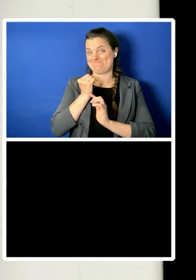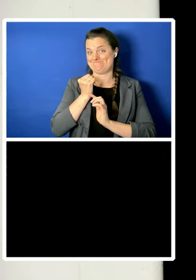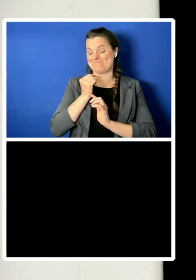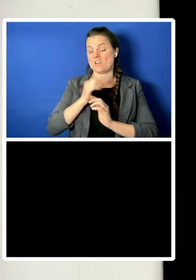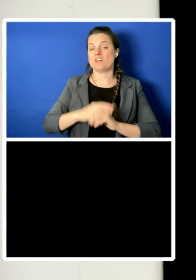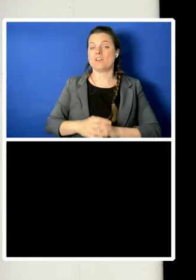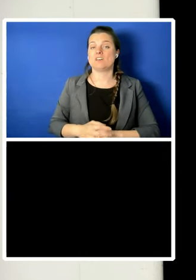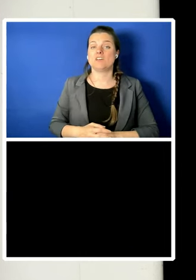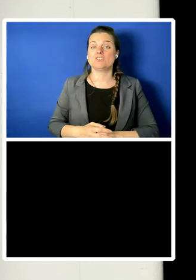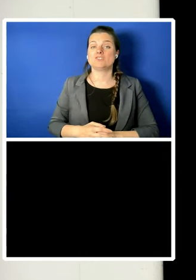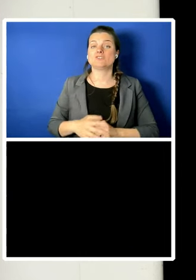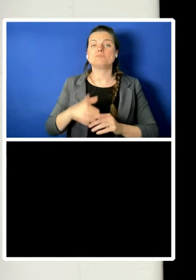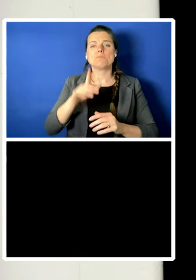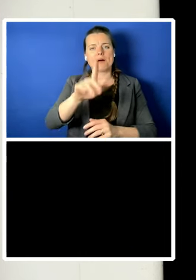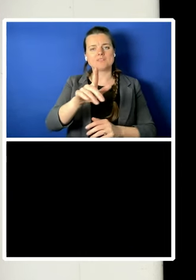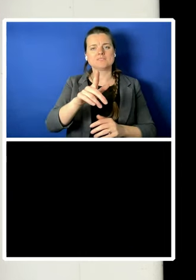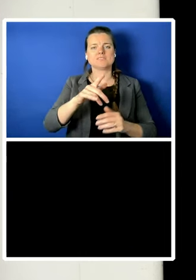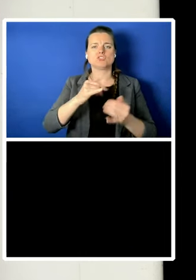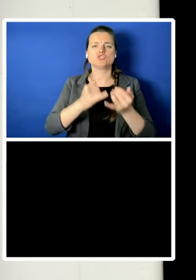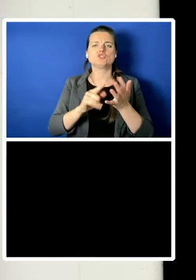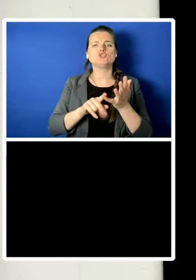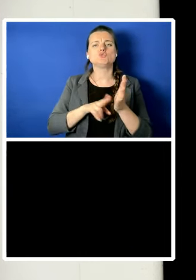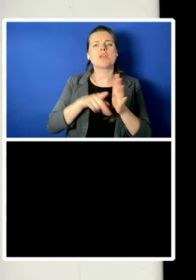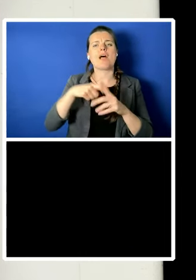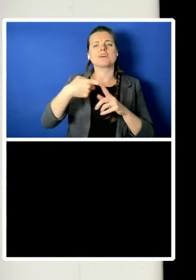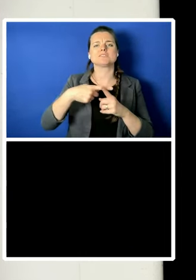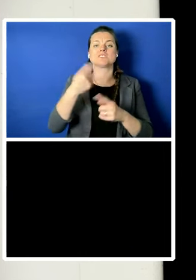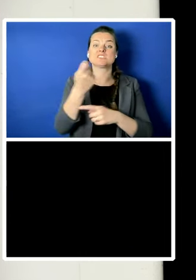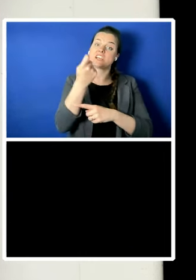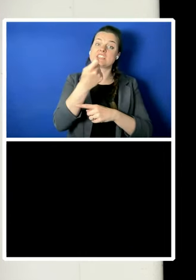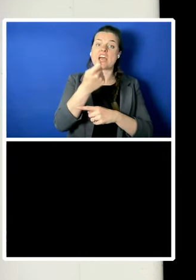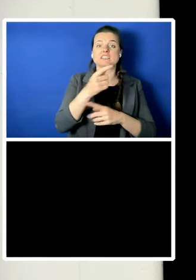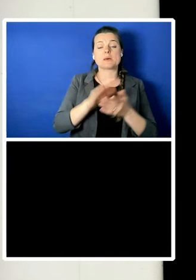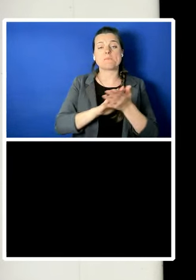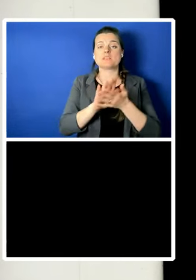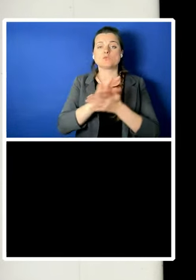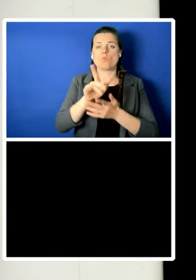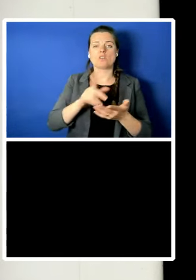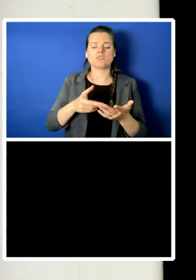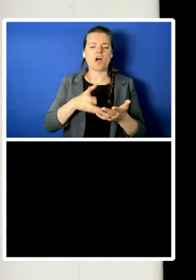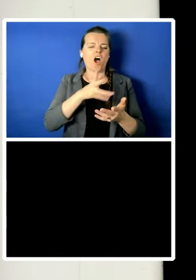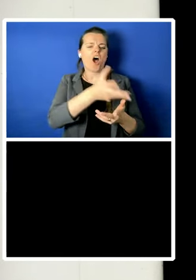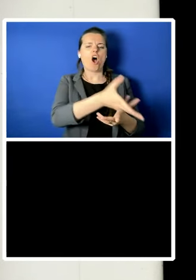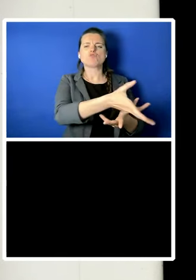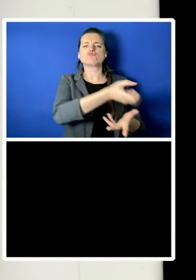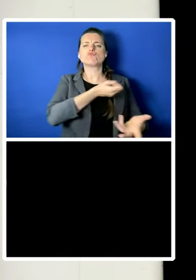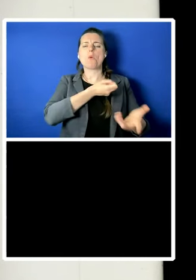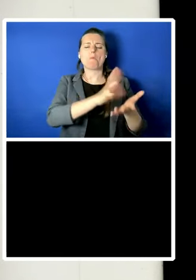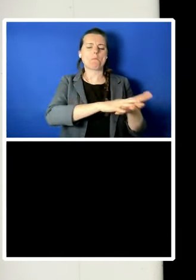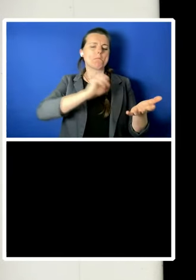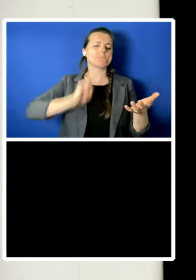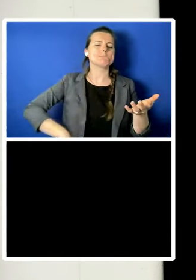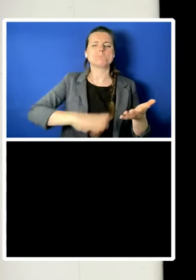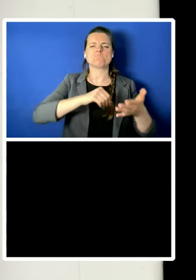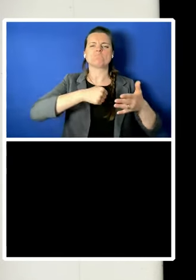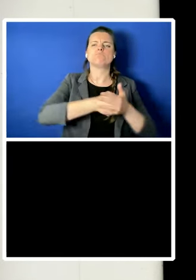success for him would mean stripping rights against degrading treatment and unlawful detention, the fair trials, personal privacy, and freedom of